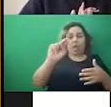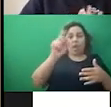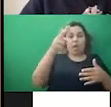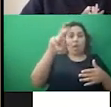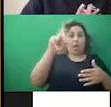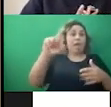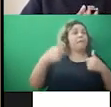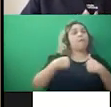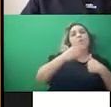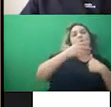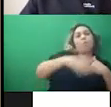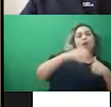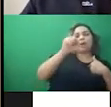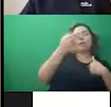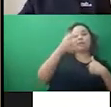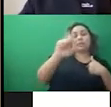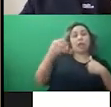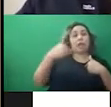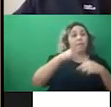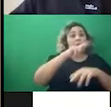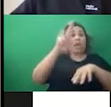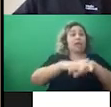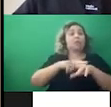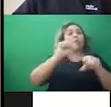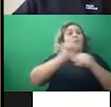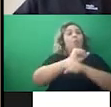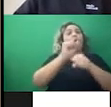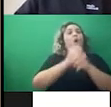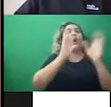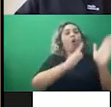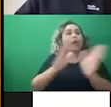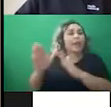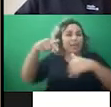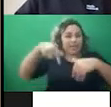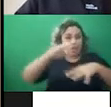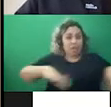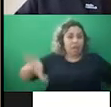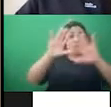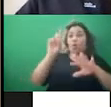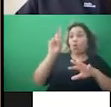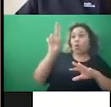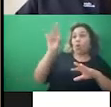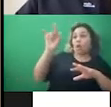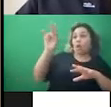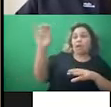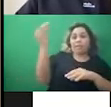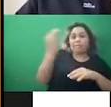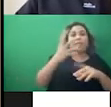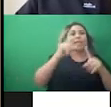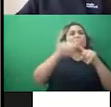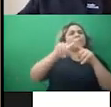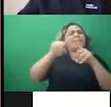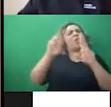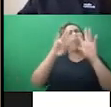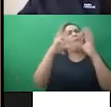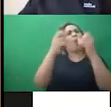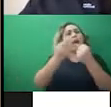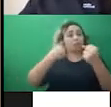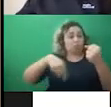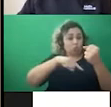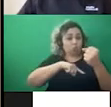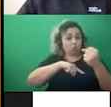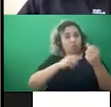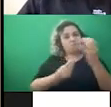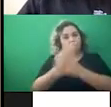pronouns, and I'm a national field organizer here. And like Dulani was saying, it's a part of a series of workshops that staff are producing this